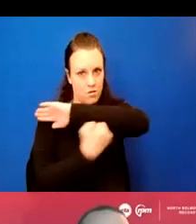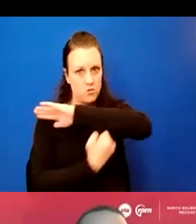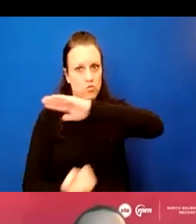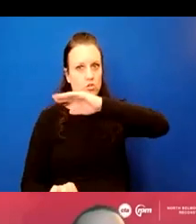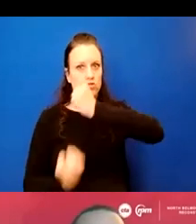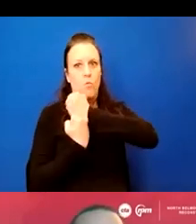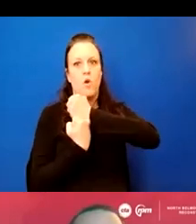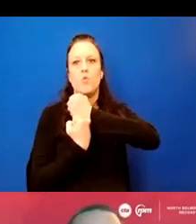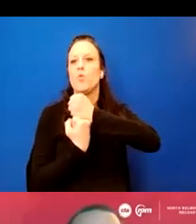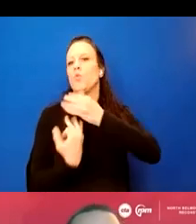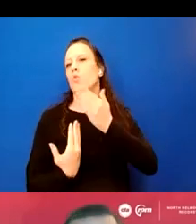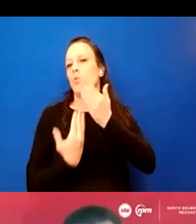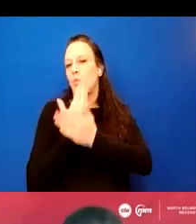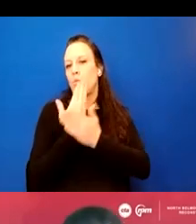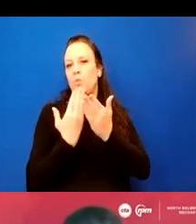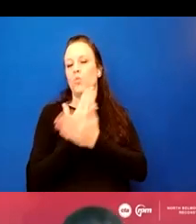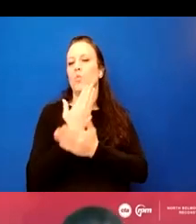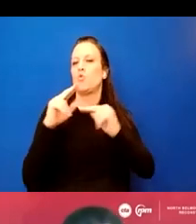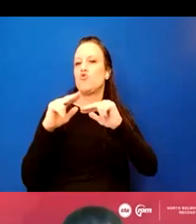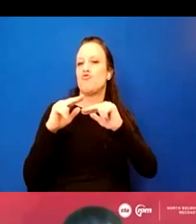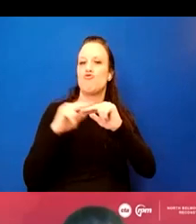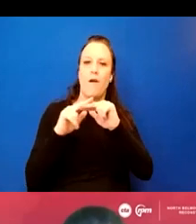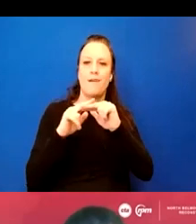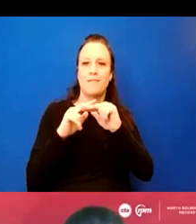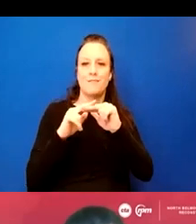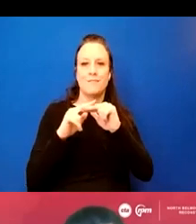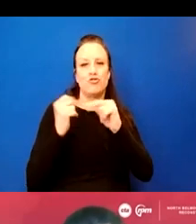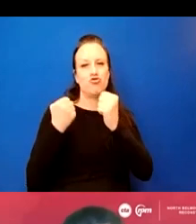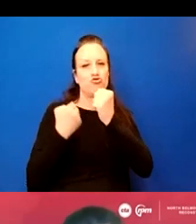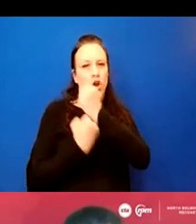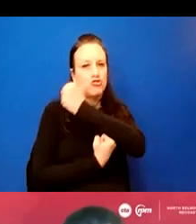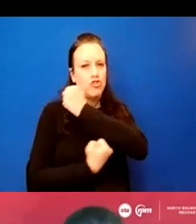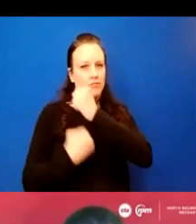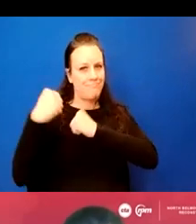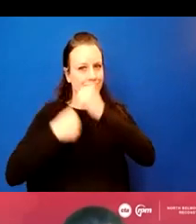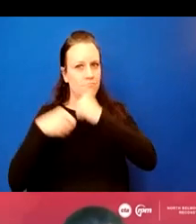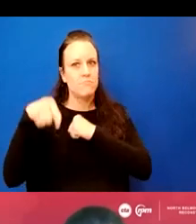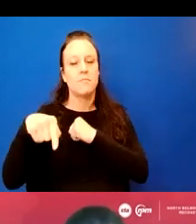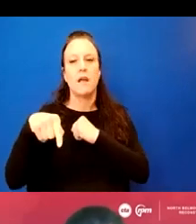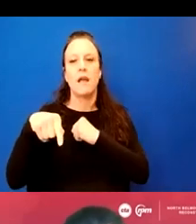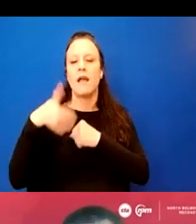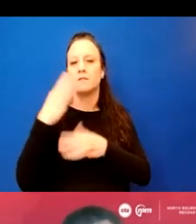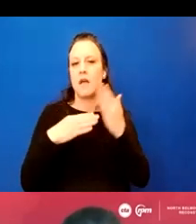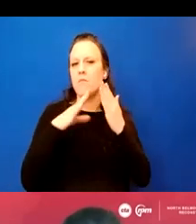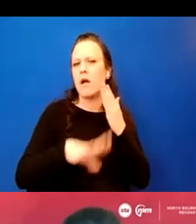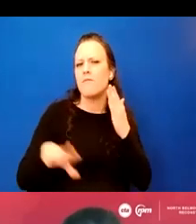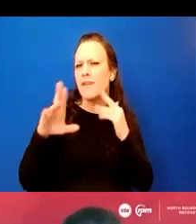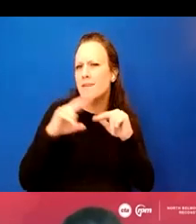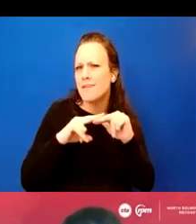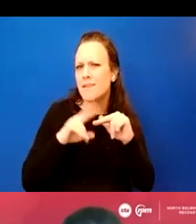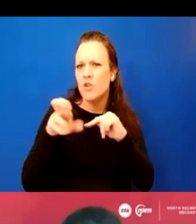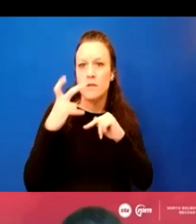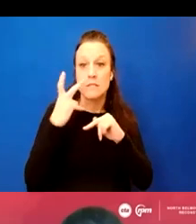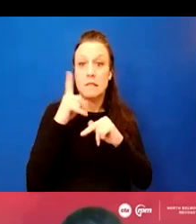some of the new, uh, track structure or structures, and it also supports some of the trepturing that you'll see, um, that actually